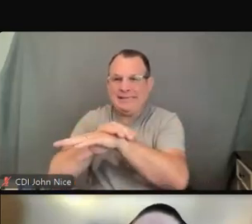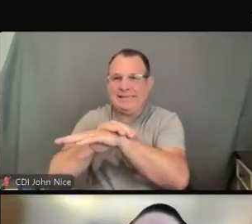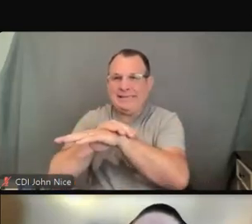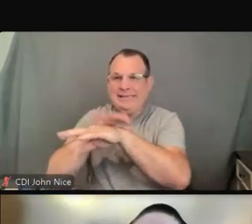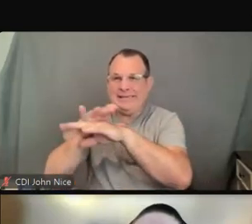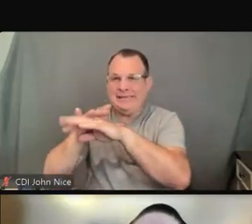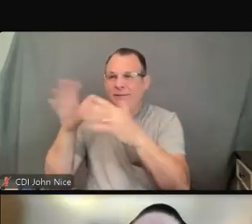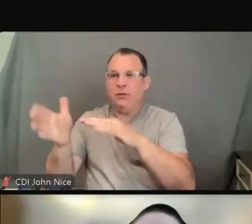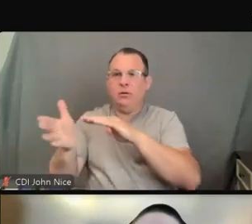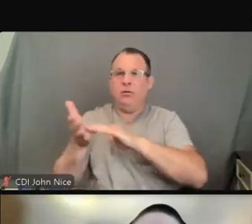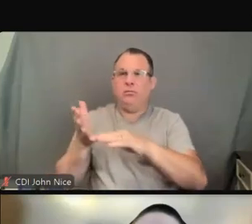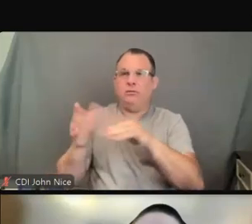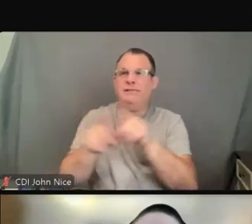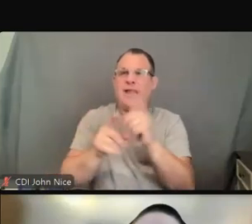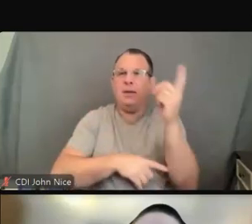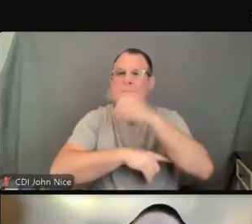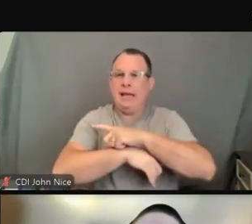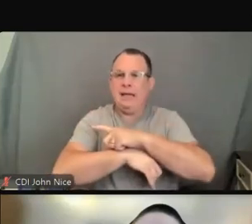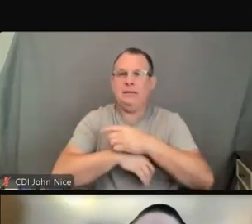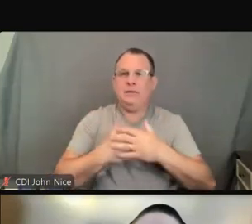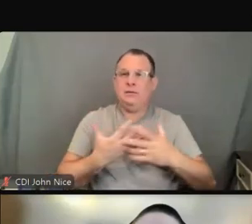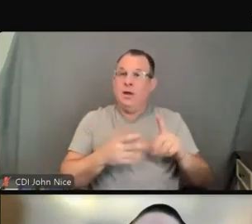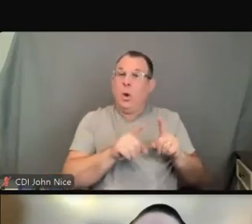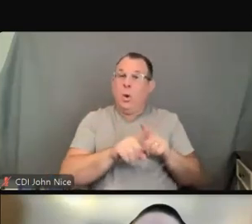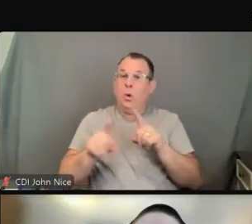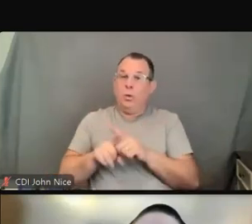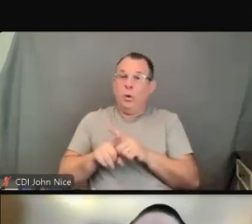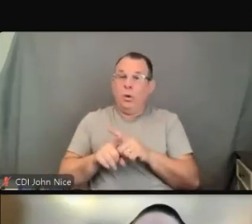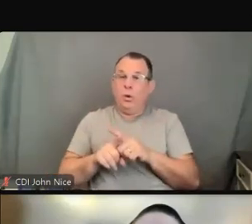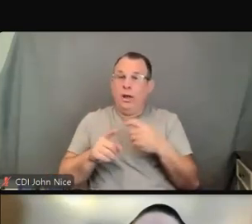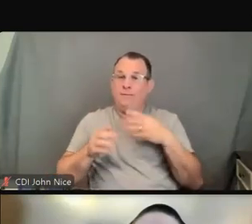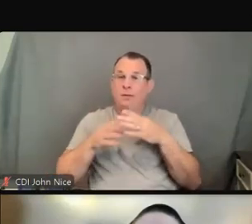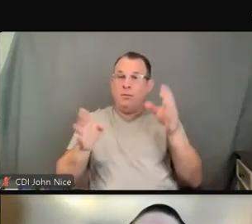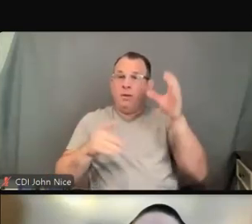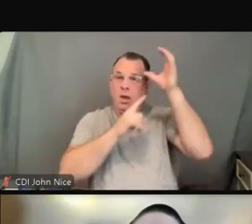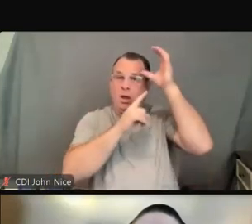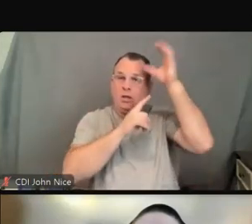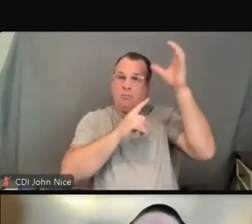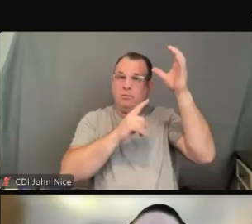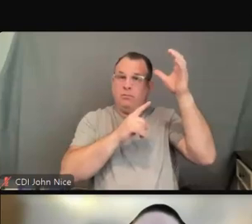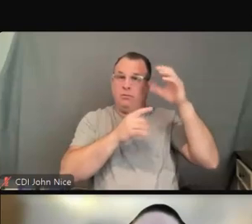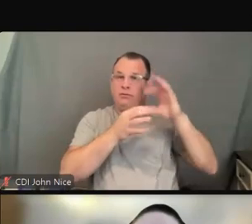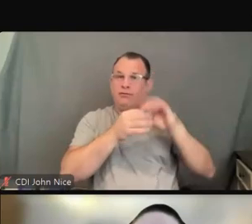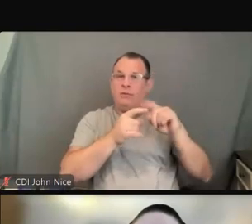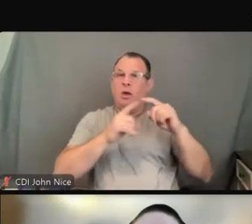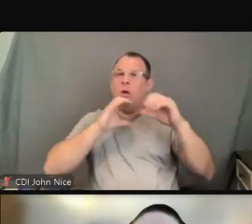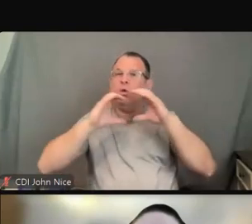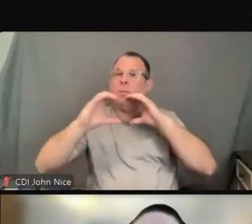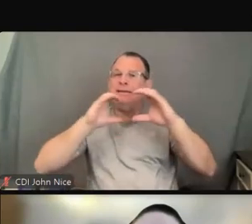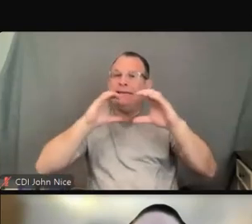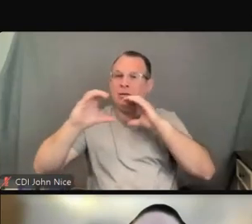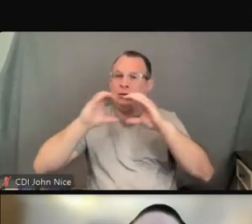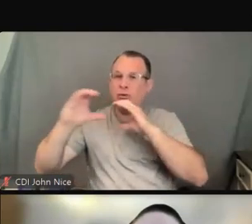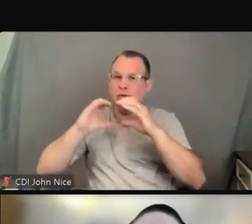And they apply to the broad concept of communication. Communications about the patient,